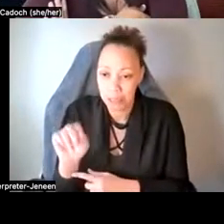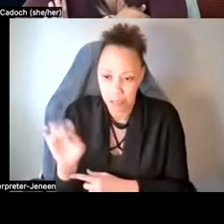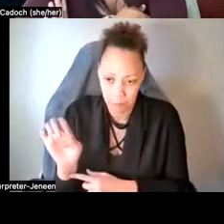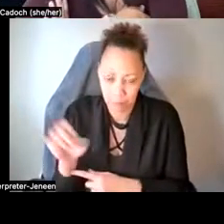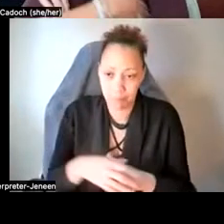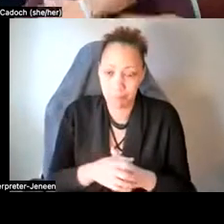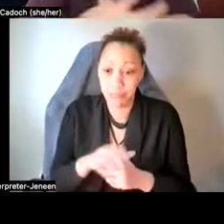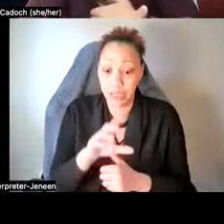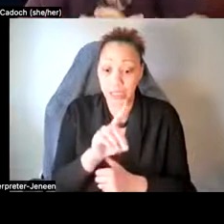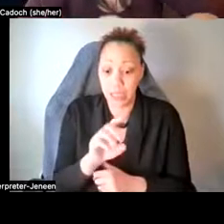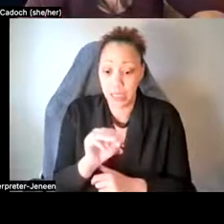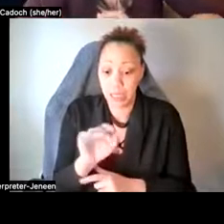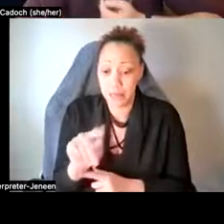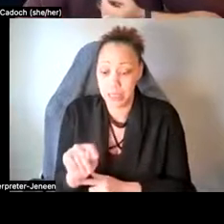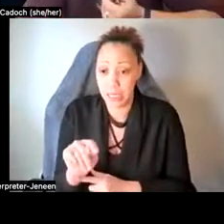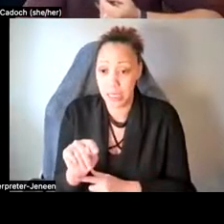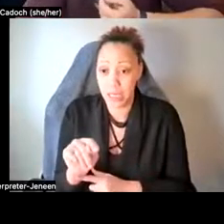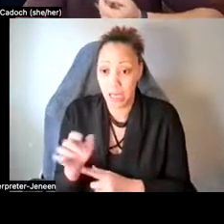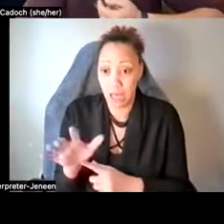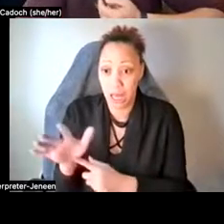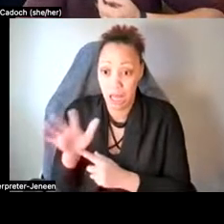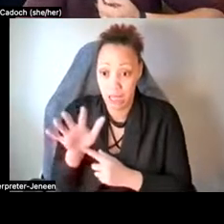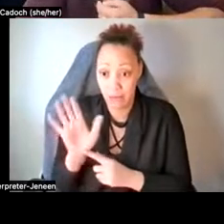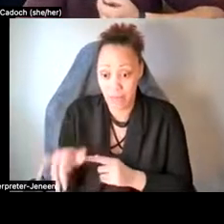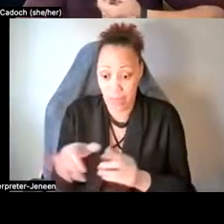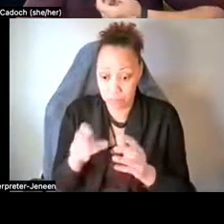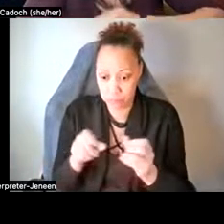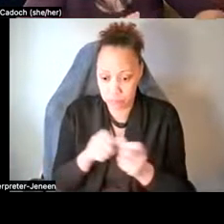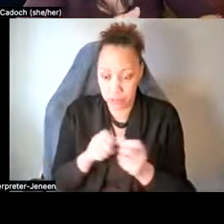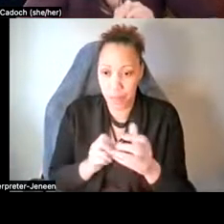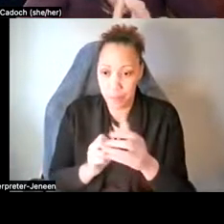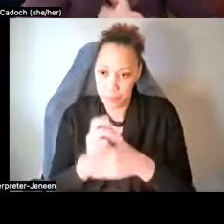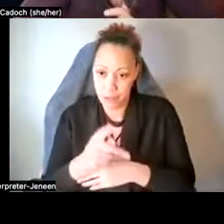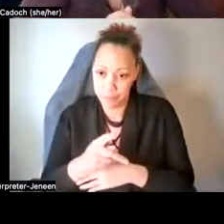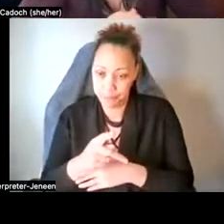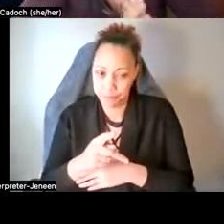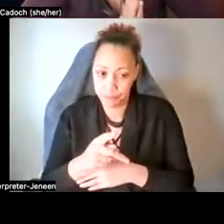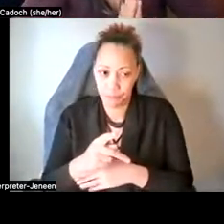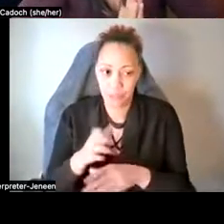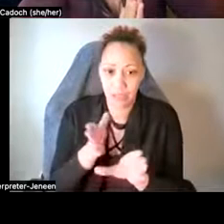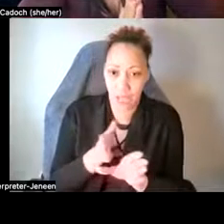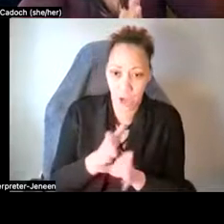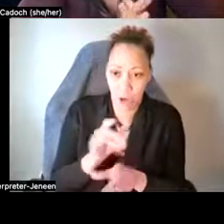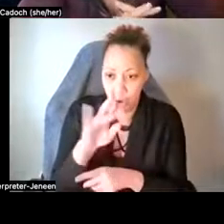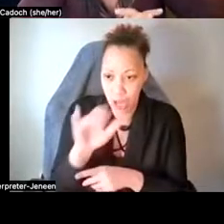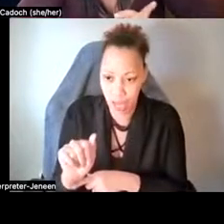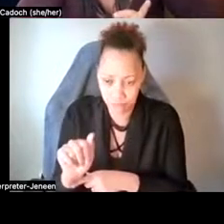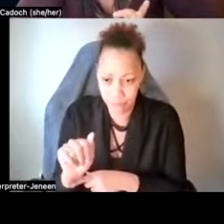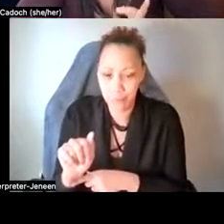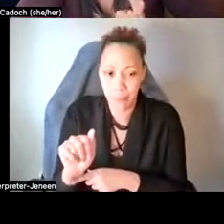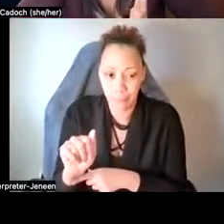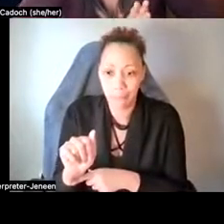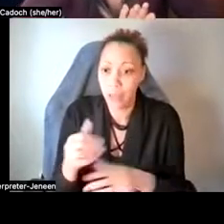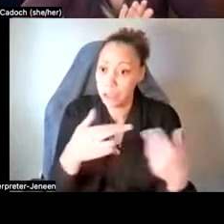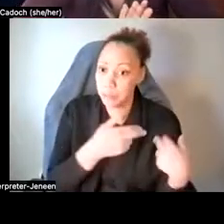and DMT is present in the leaves of the plant, um, uh, Psychotria viridis, and is responsible